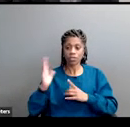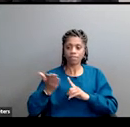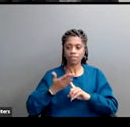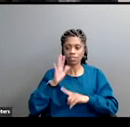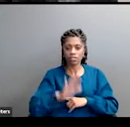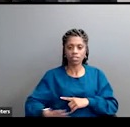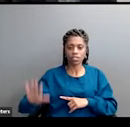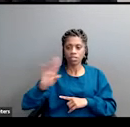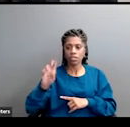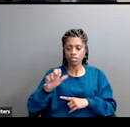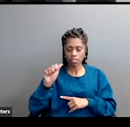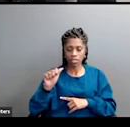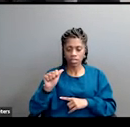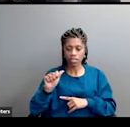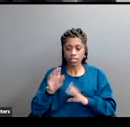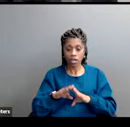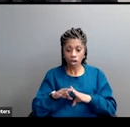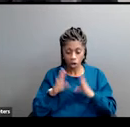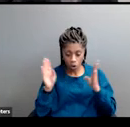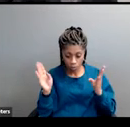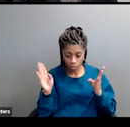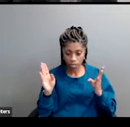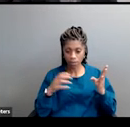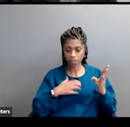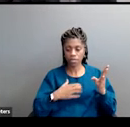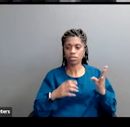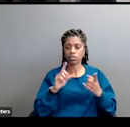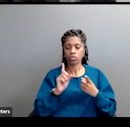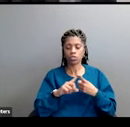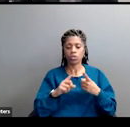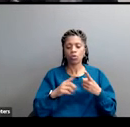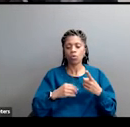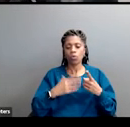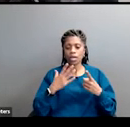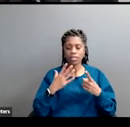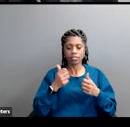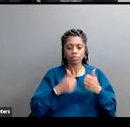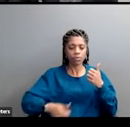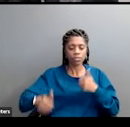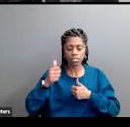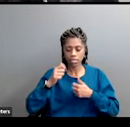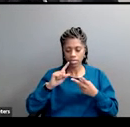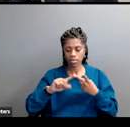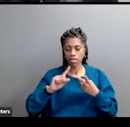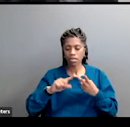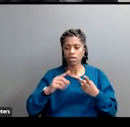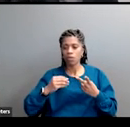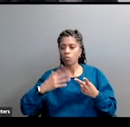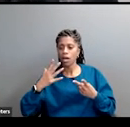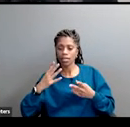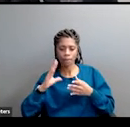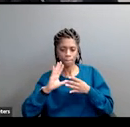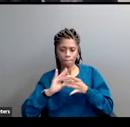open appeals to white supremacy, the use of racial epithets, naked